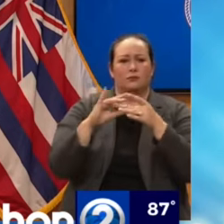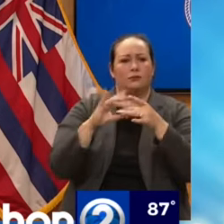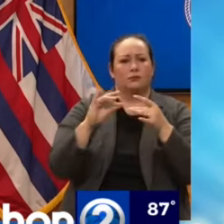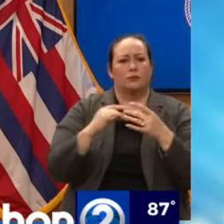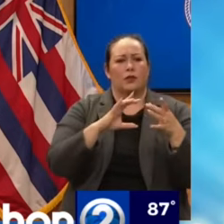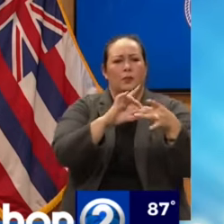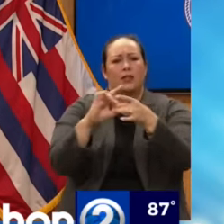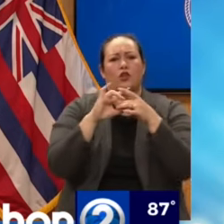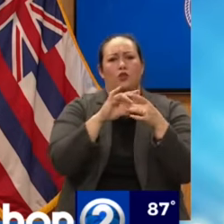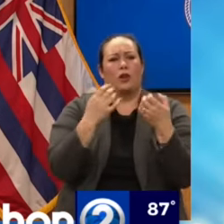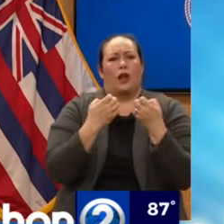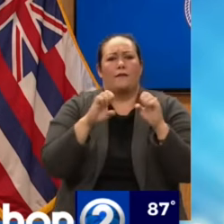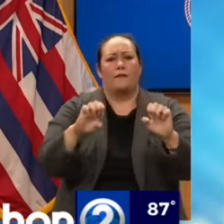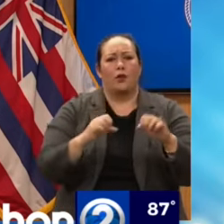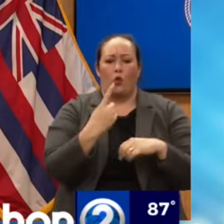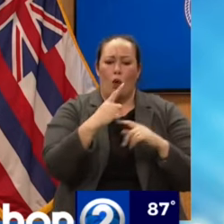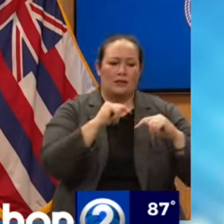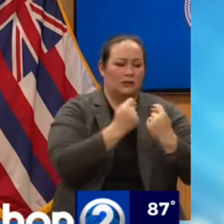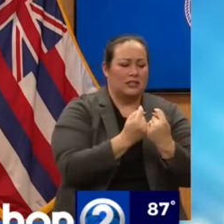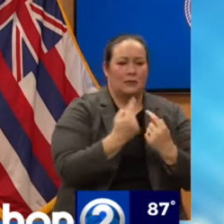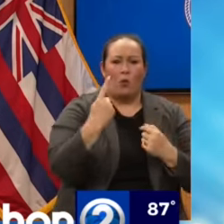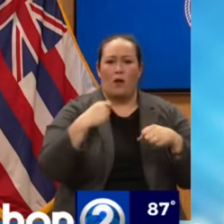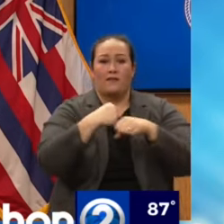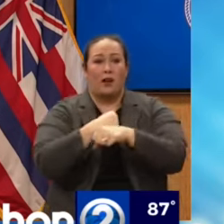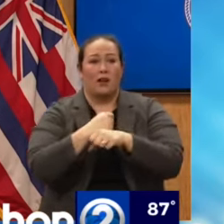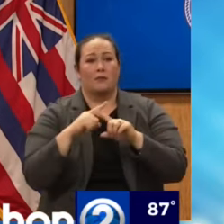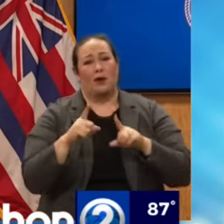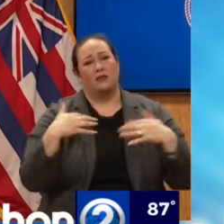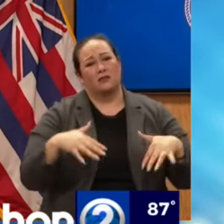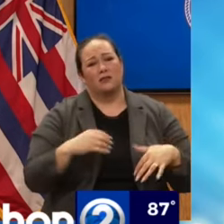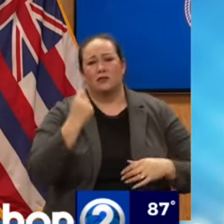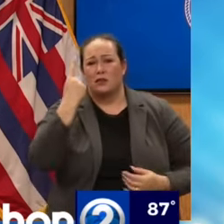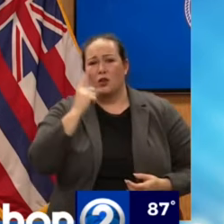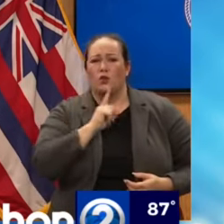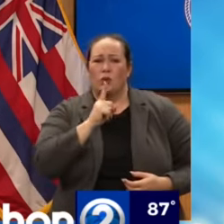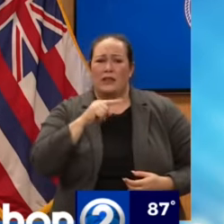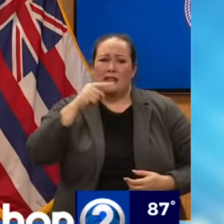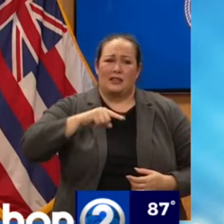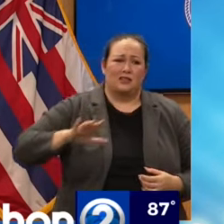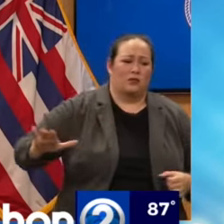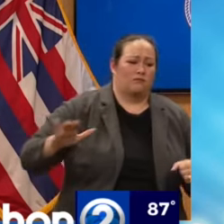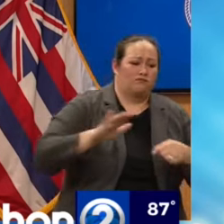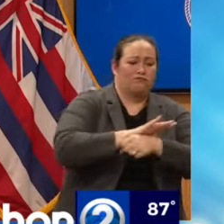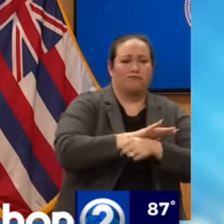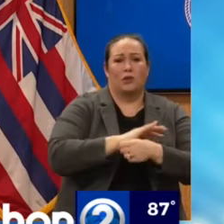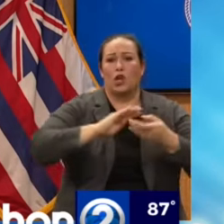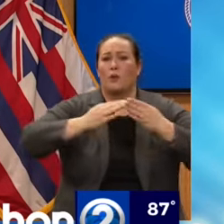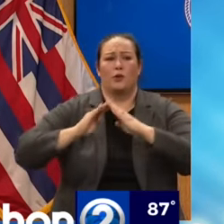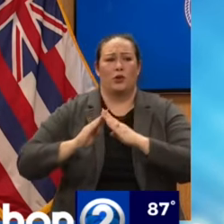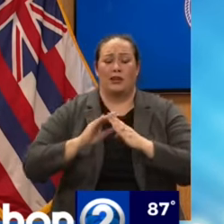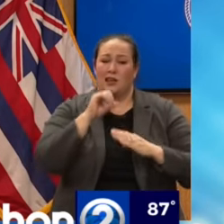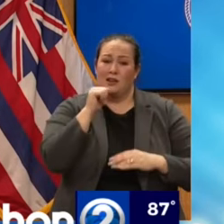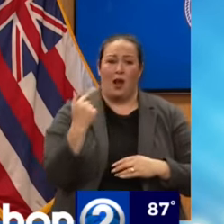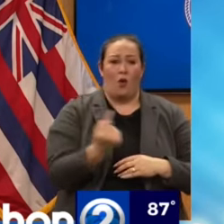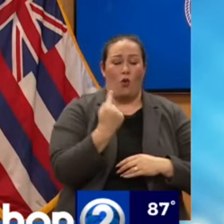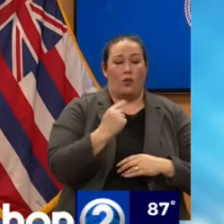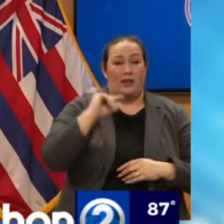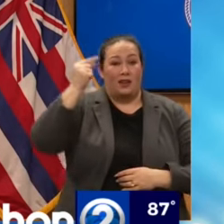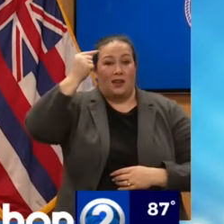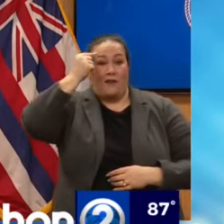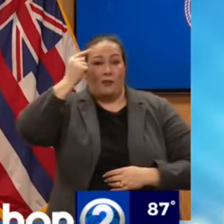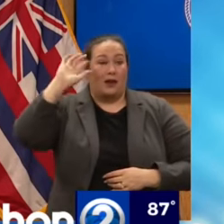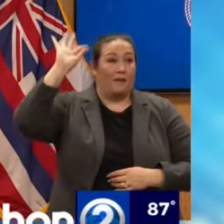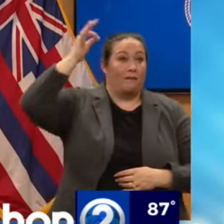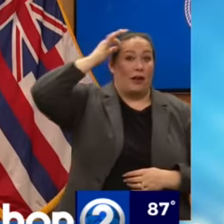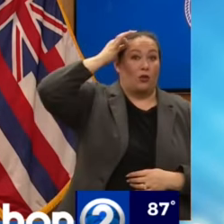I'd like to say one team, one fight. But this is really going to take a whole community effort. It's just not government at the federal, state,